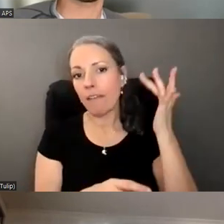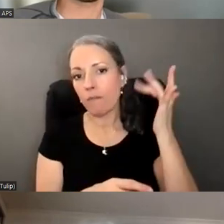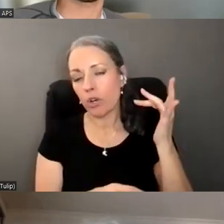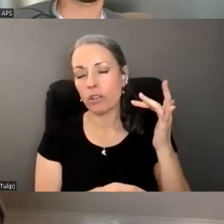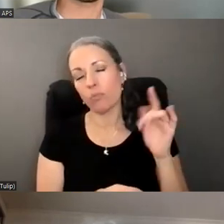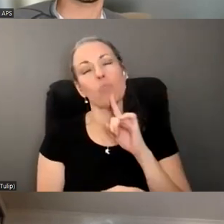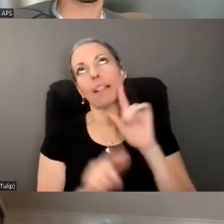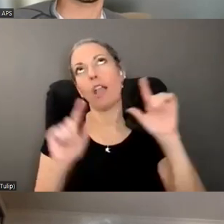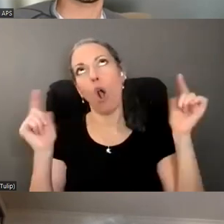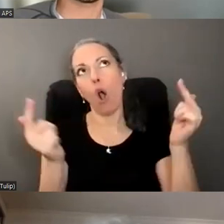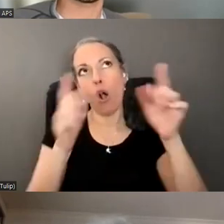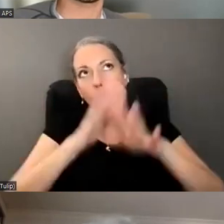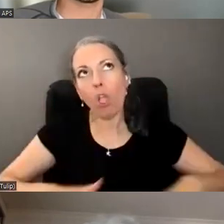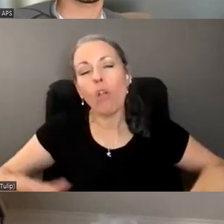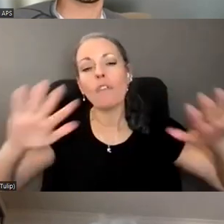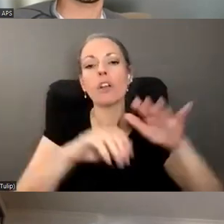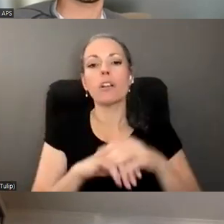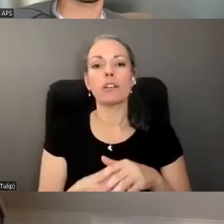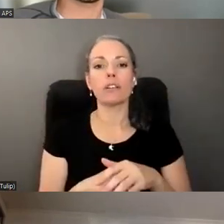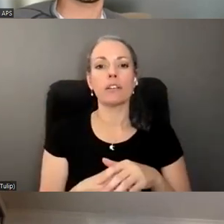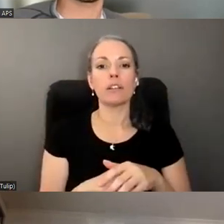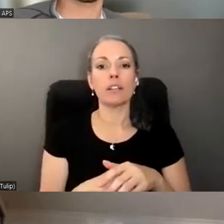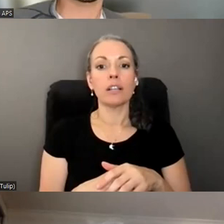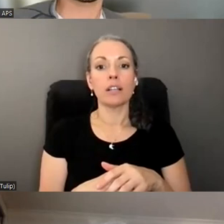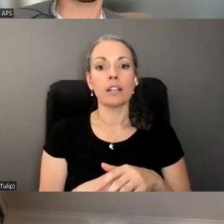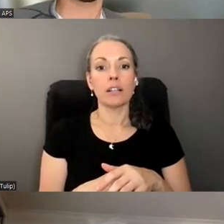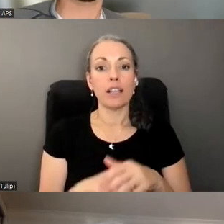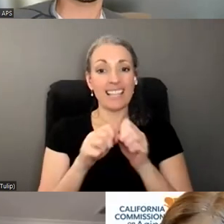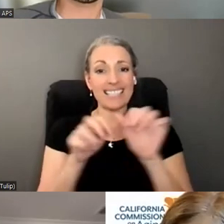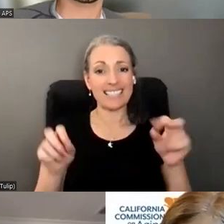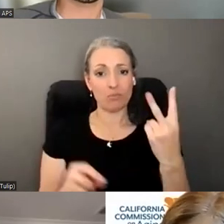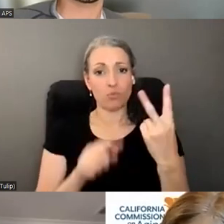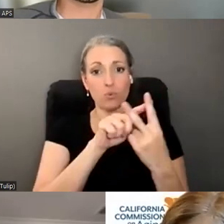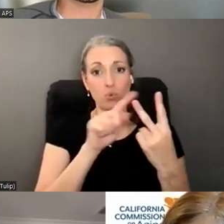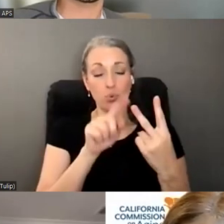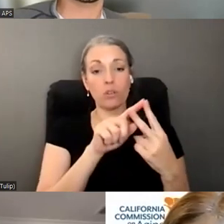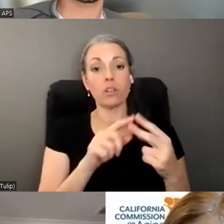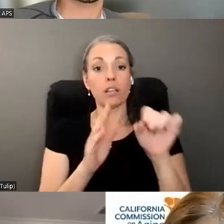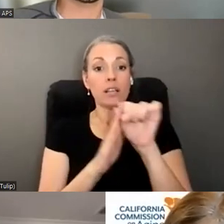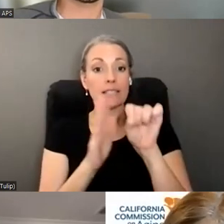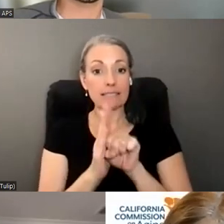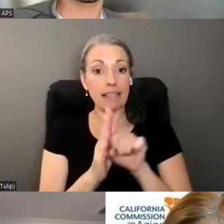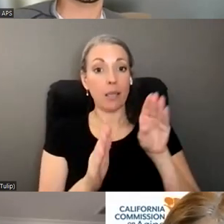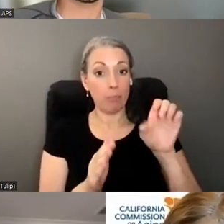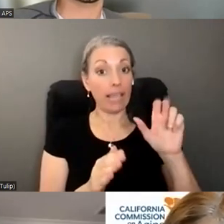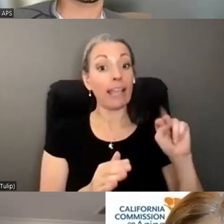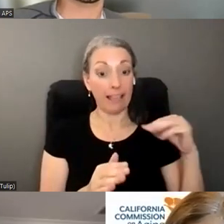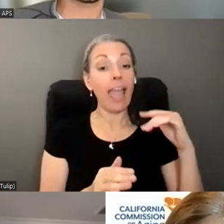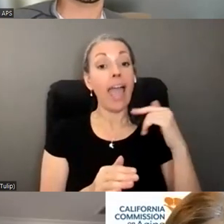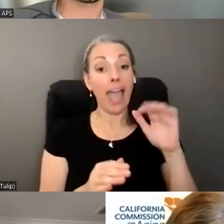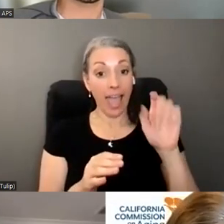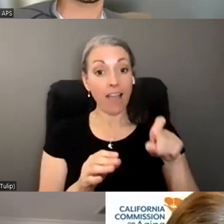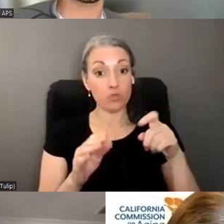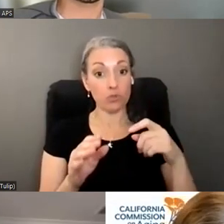everywhere actually it's a it's a two-tiered system and the large multi-state banks do have to file suspicious activity